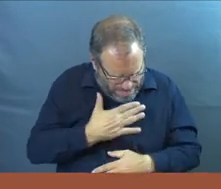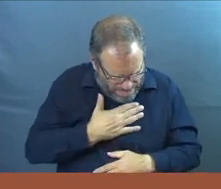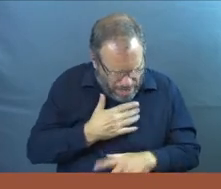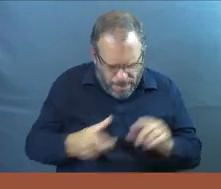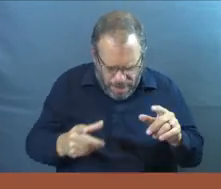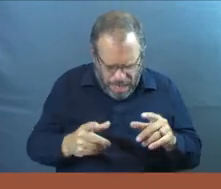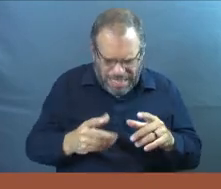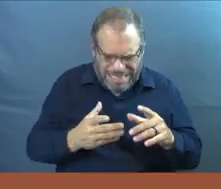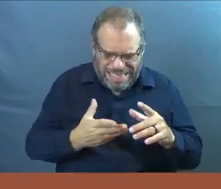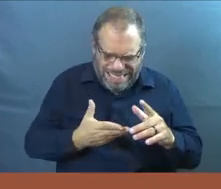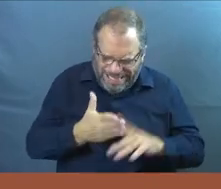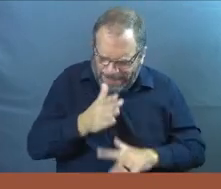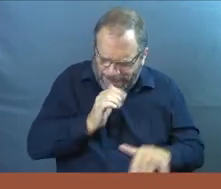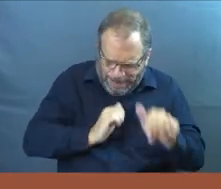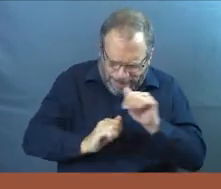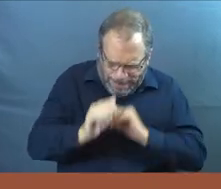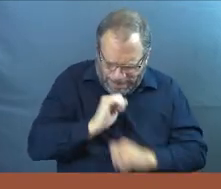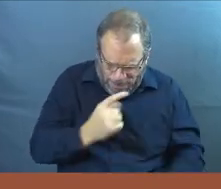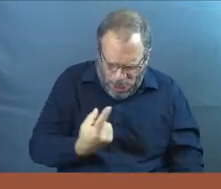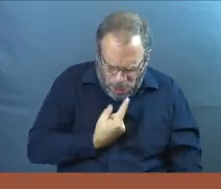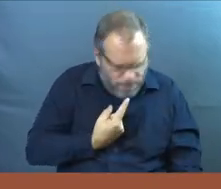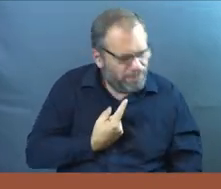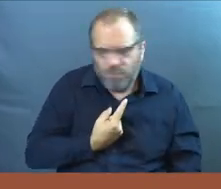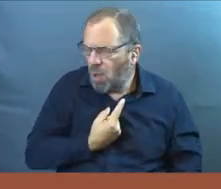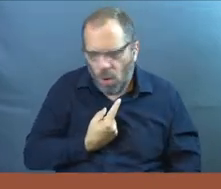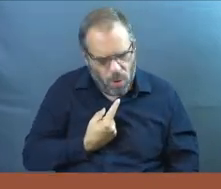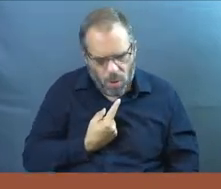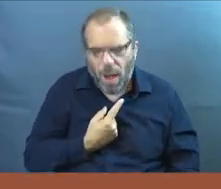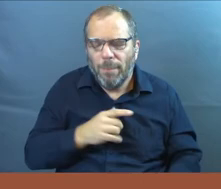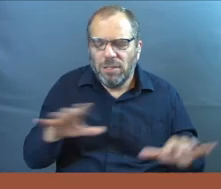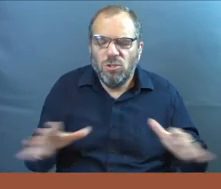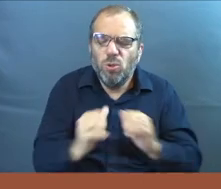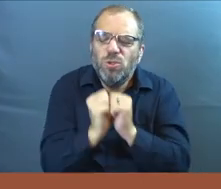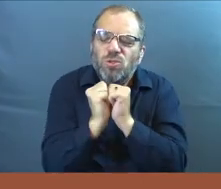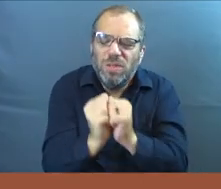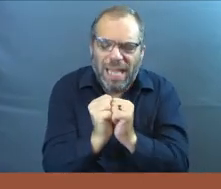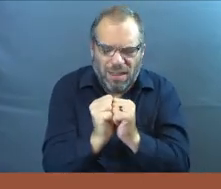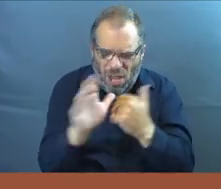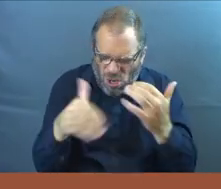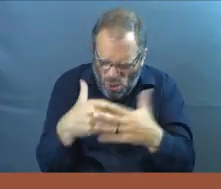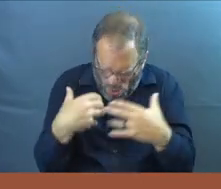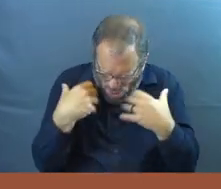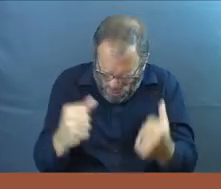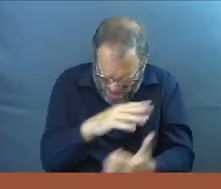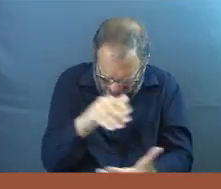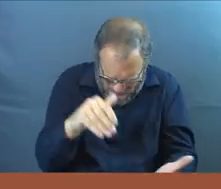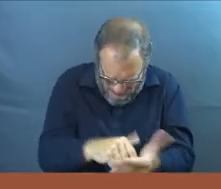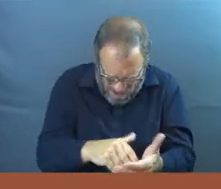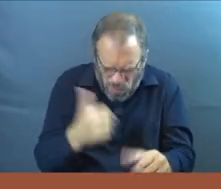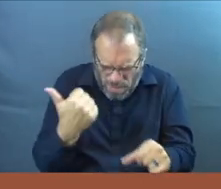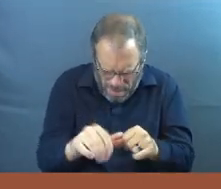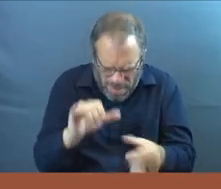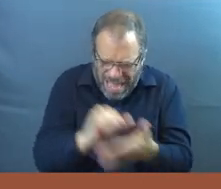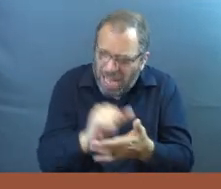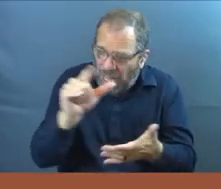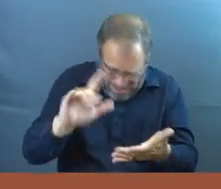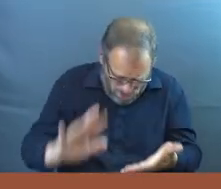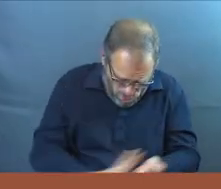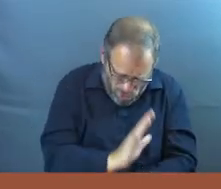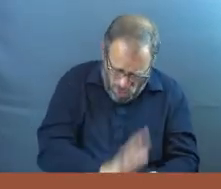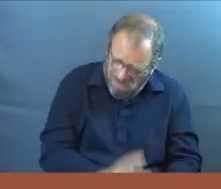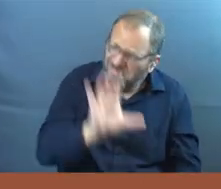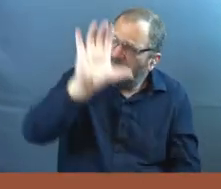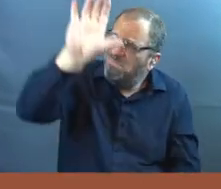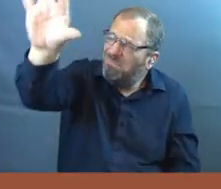or try to get through the hard stuff alone, God, but to do it together. And all of the strength that's in the midst, God, we'll never forget it. You get the glory, God.